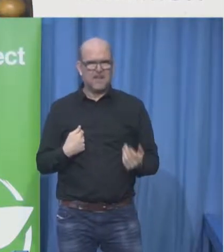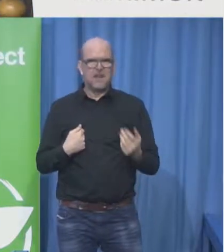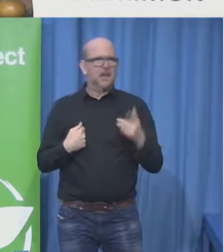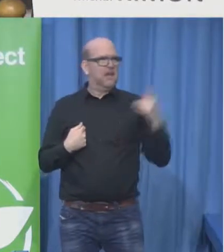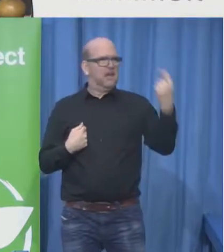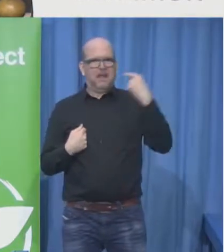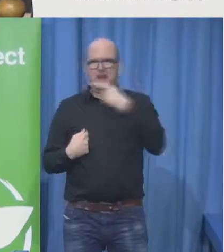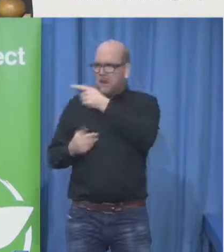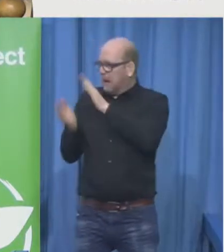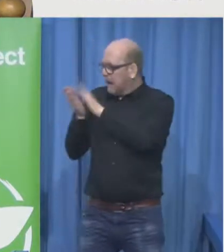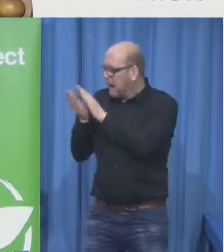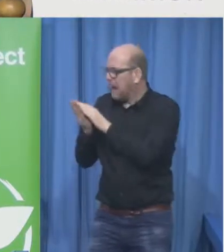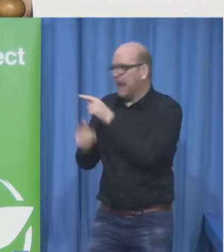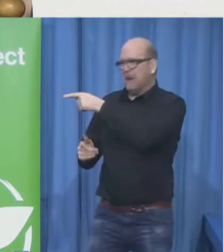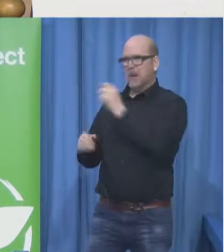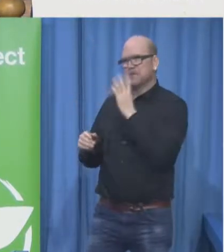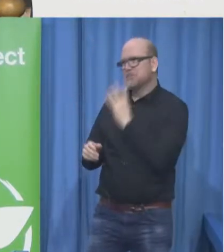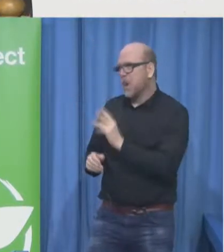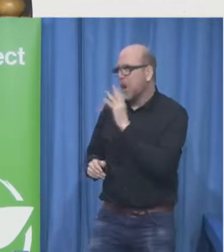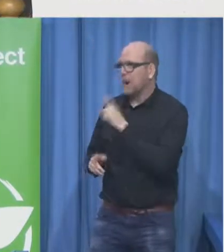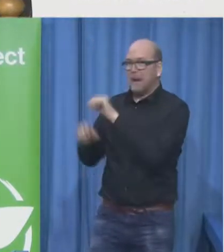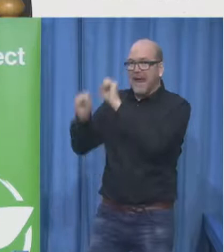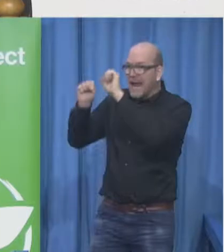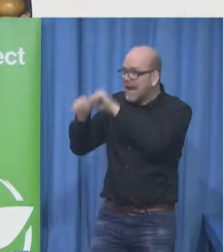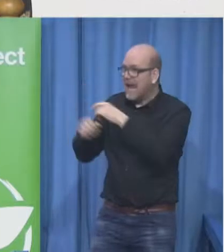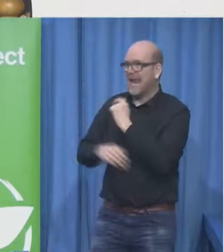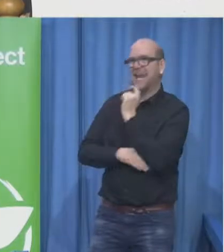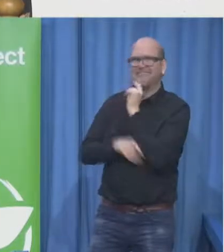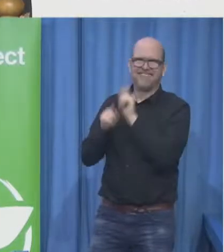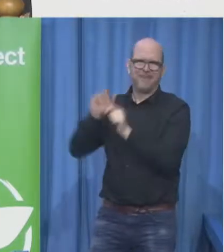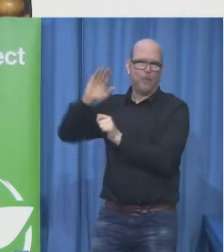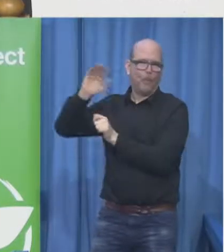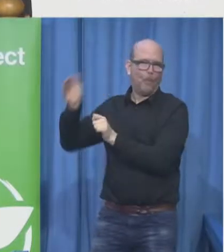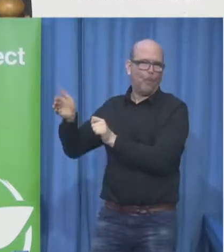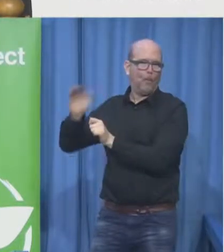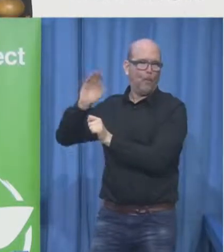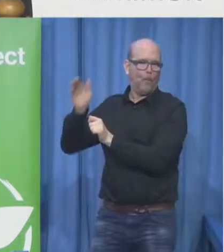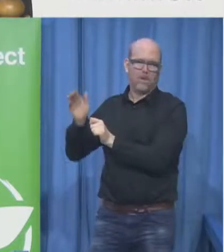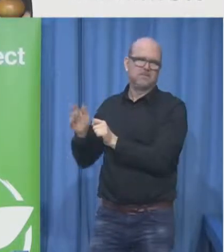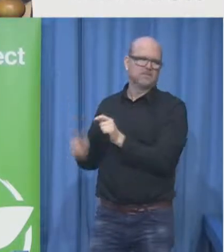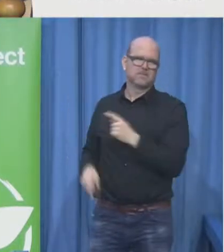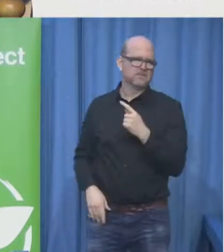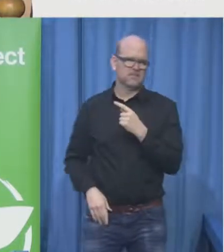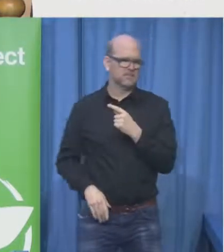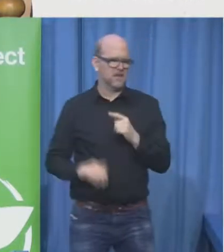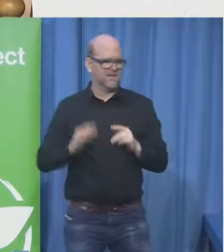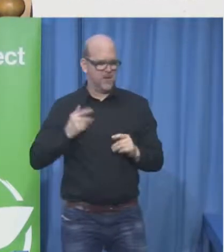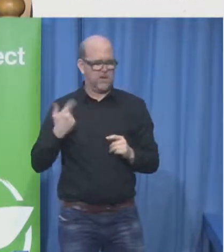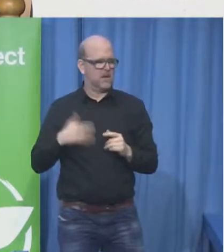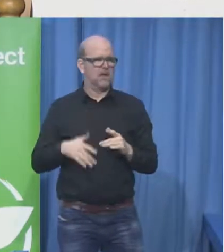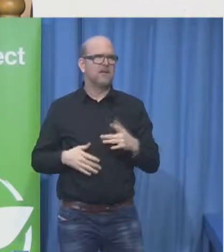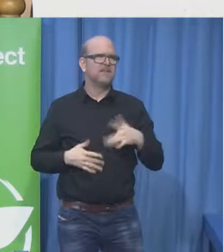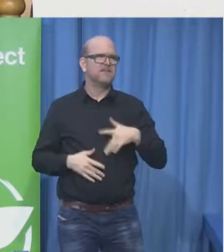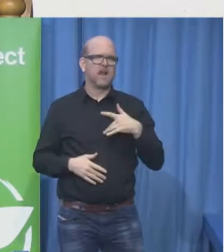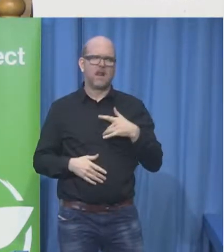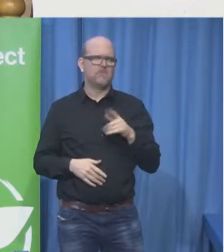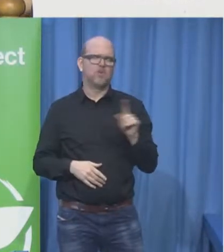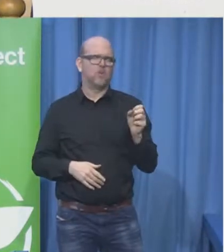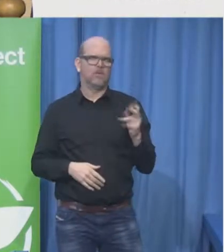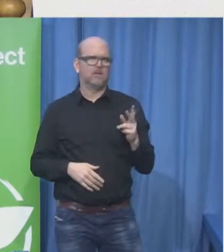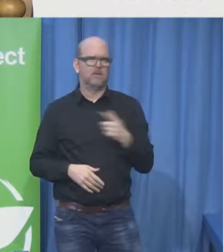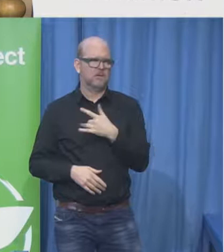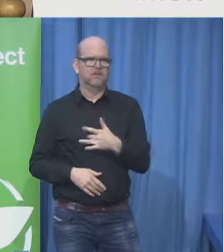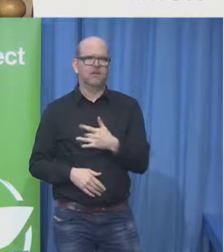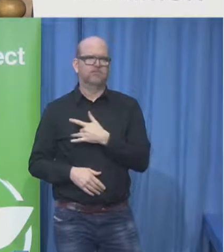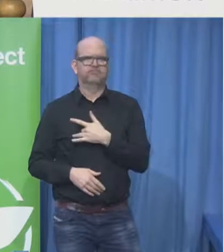the way they reacted for that I'm fine but the minute they challenged me and couldn't accept me and couldn't believe